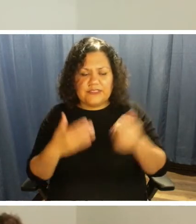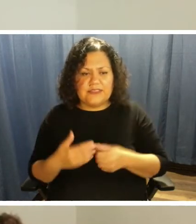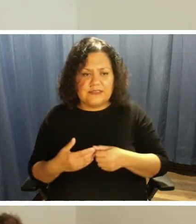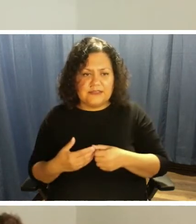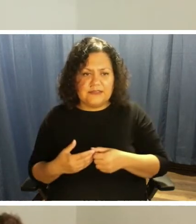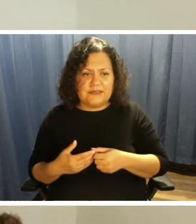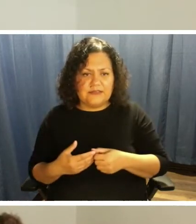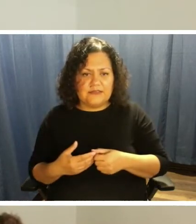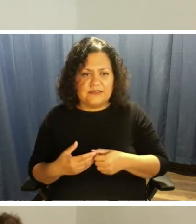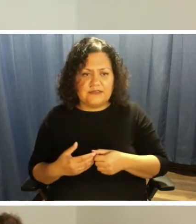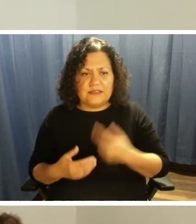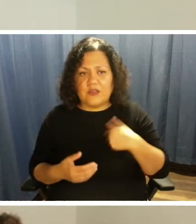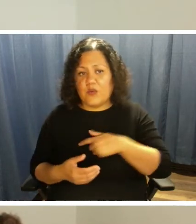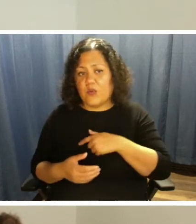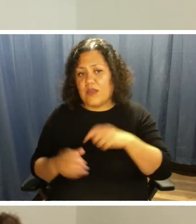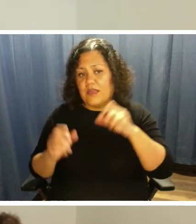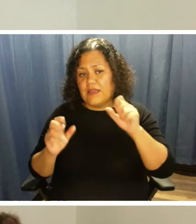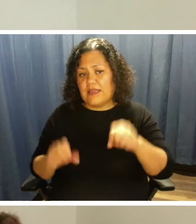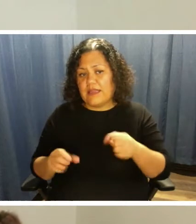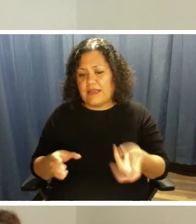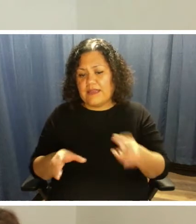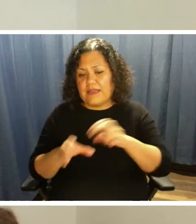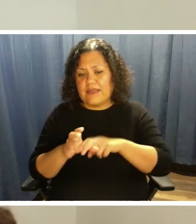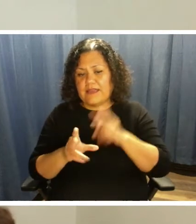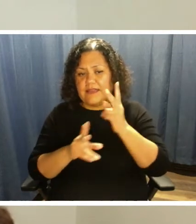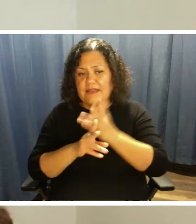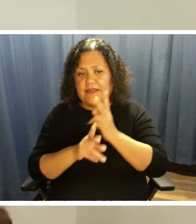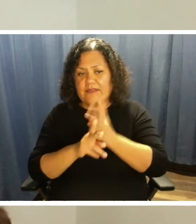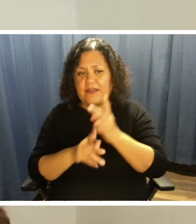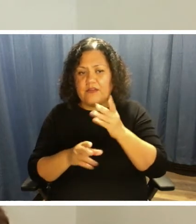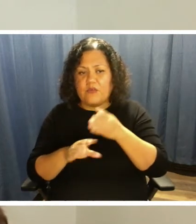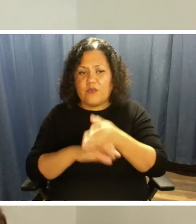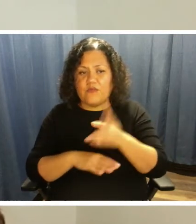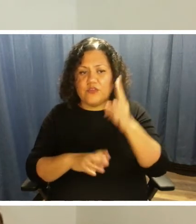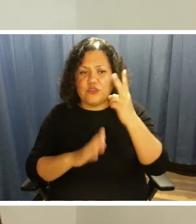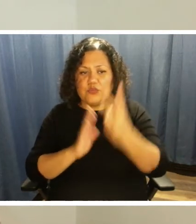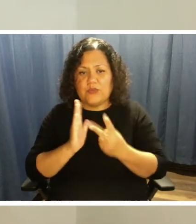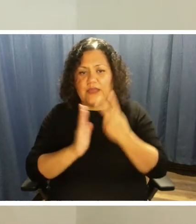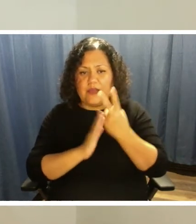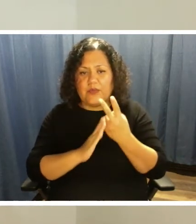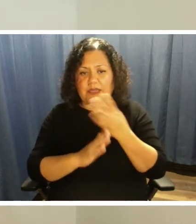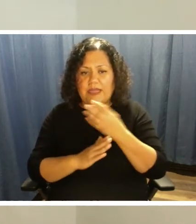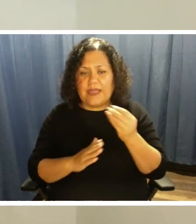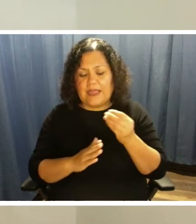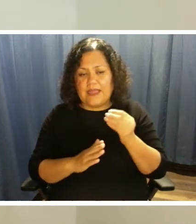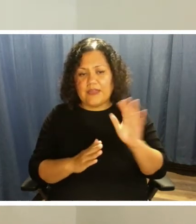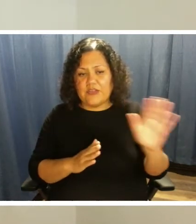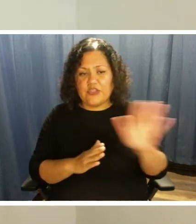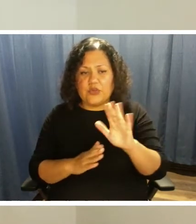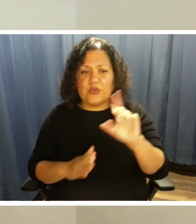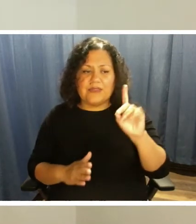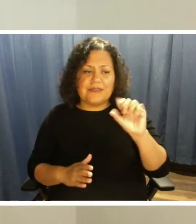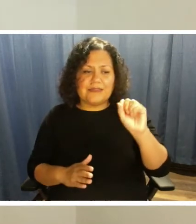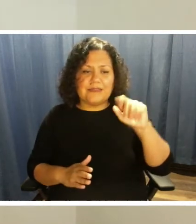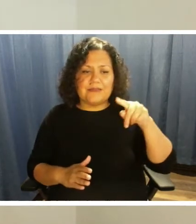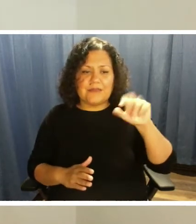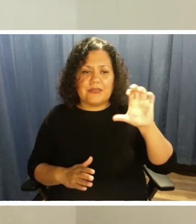We can now be on the van longer than two hours and your dispatchers have